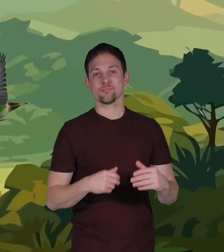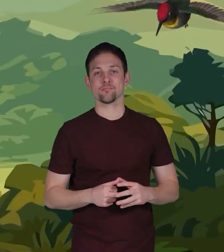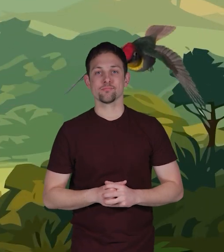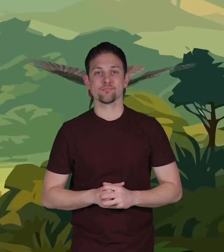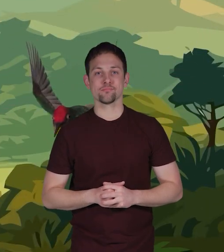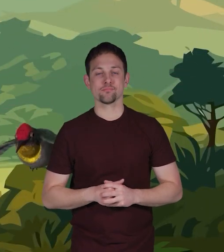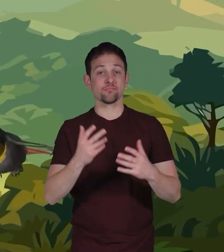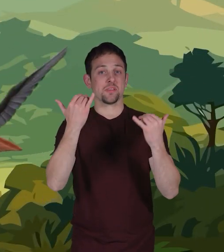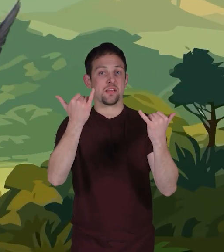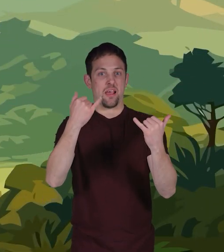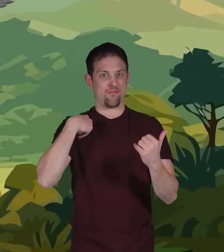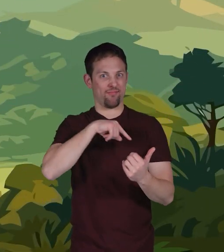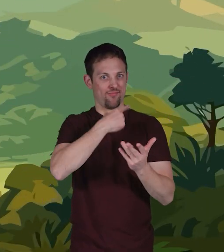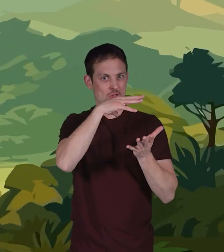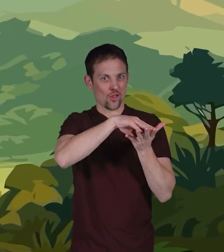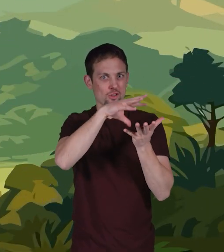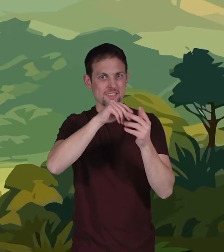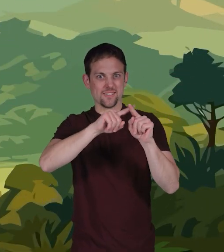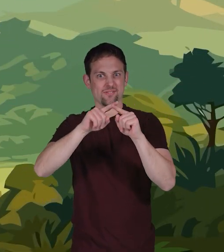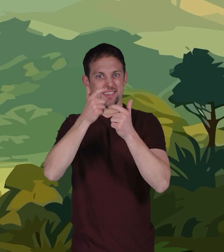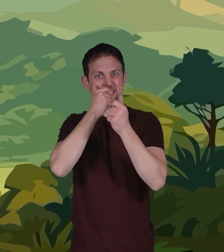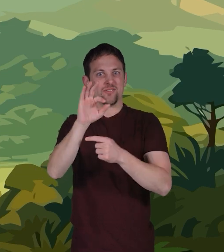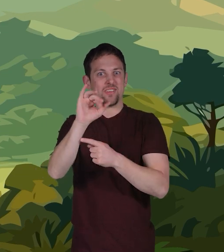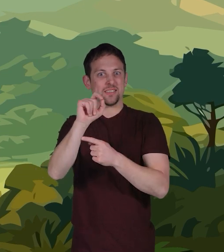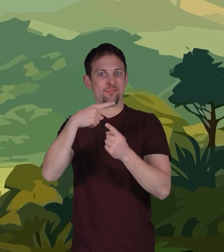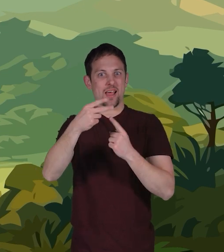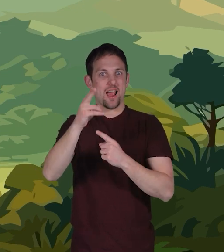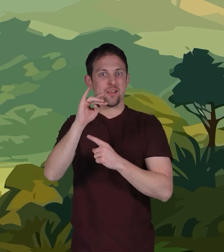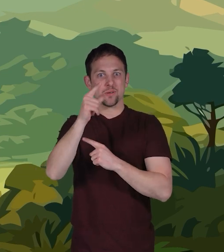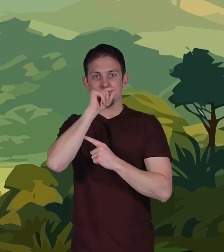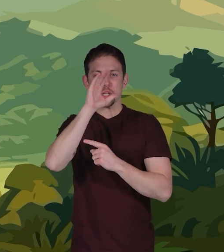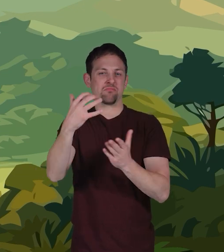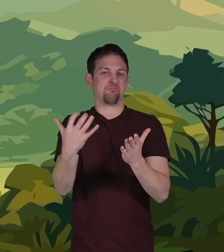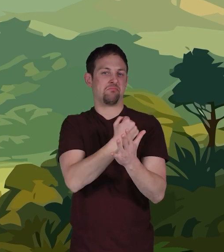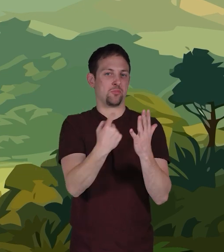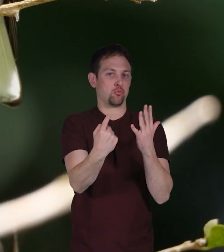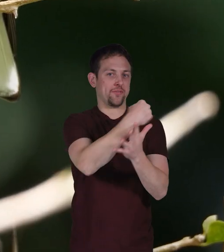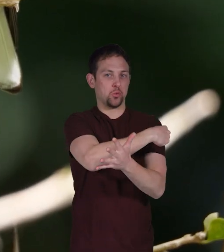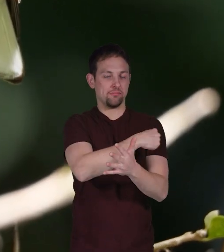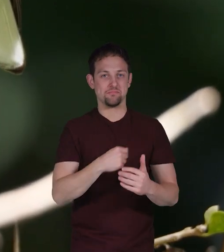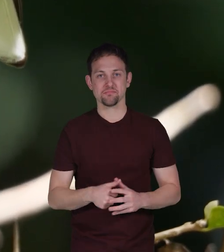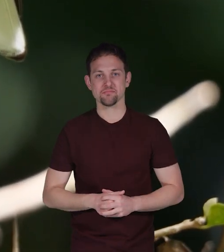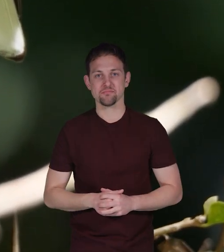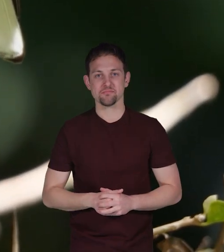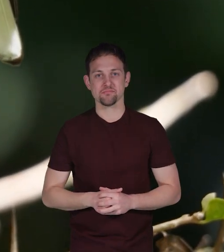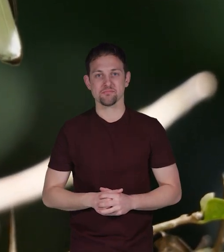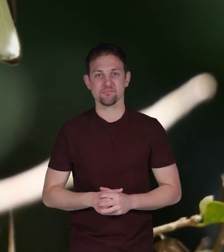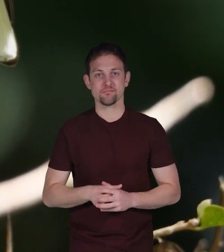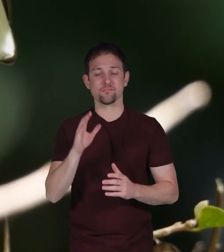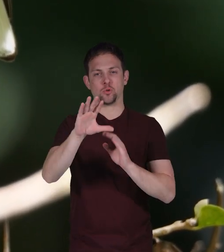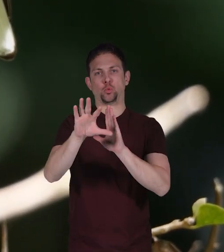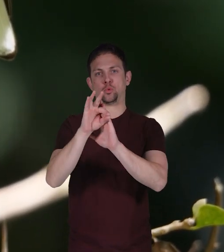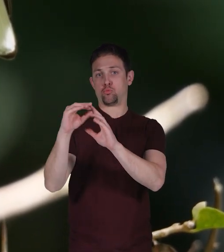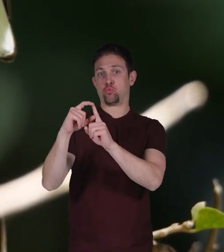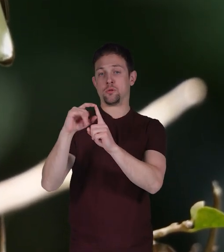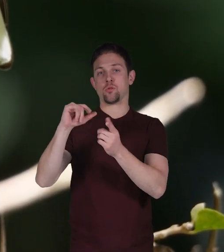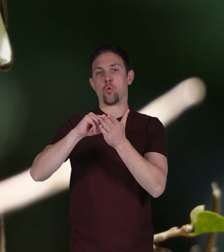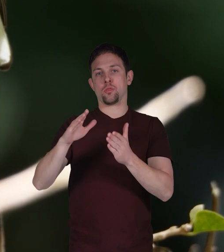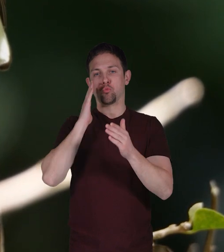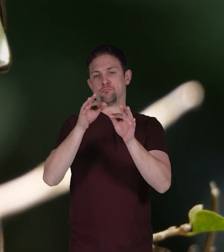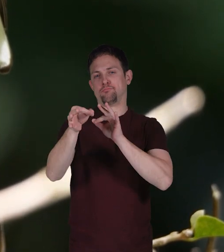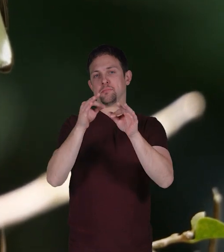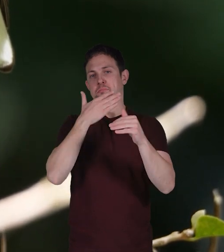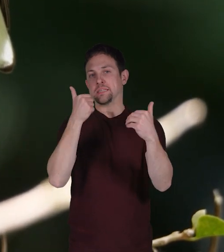Now that we have learned some interesting facts about hummingbirds, let's review. Choose the word the author would say best